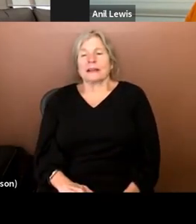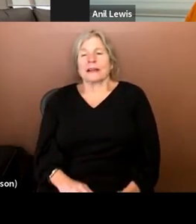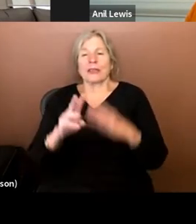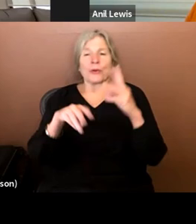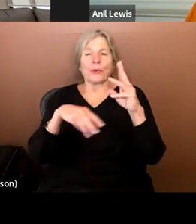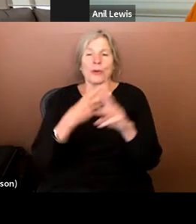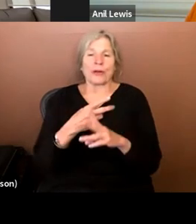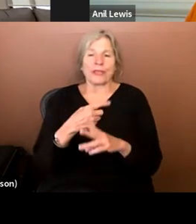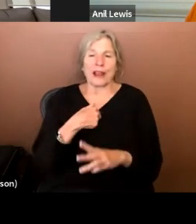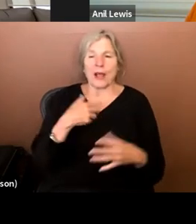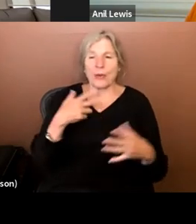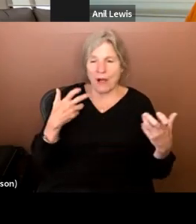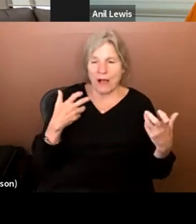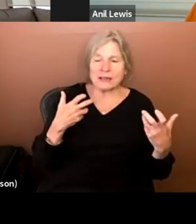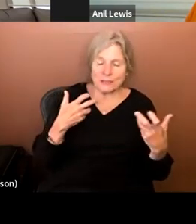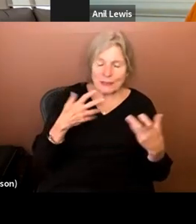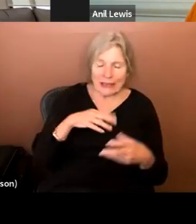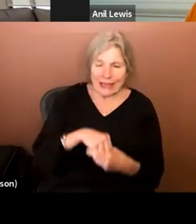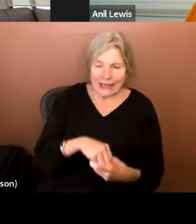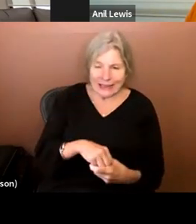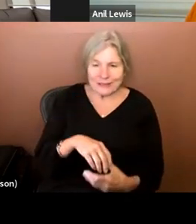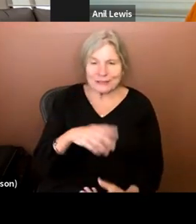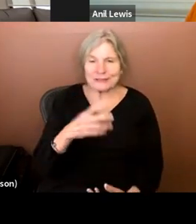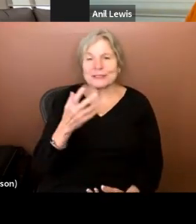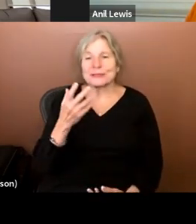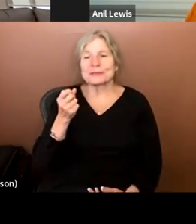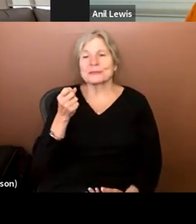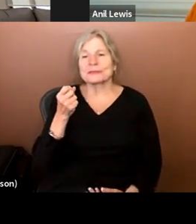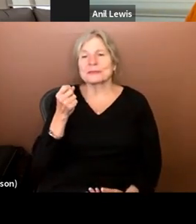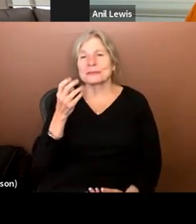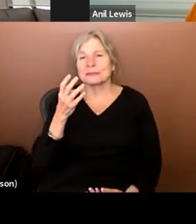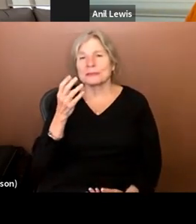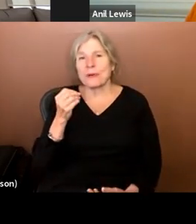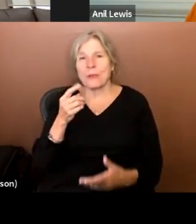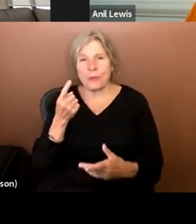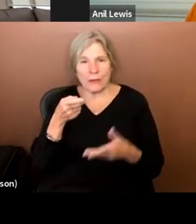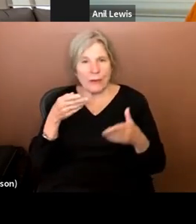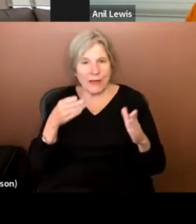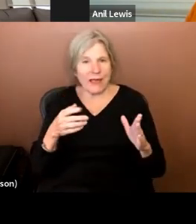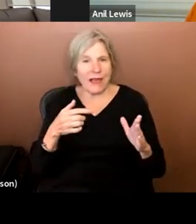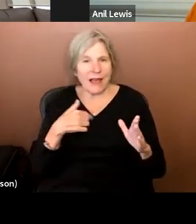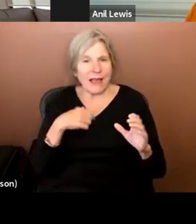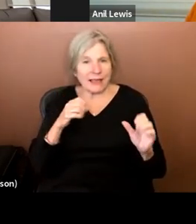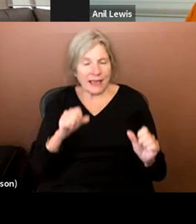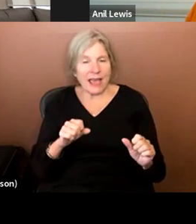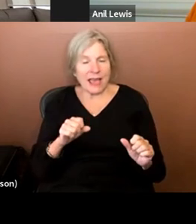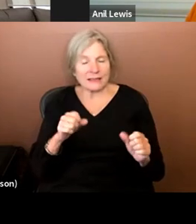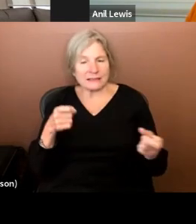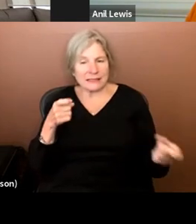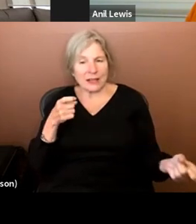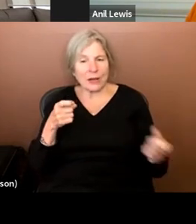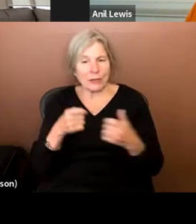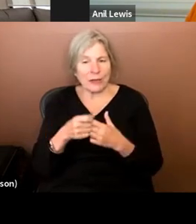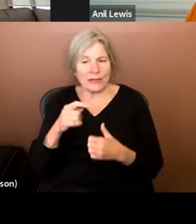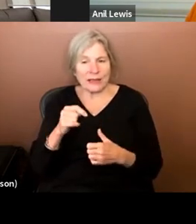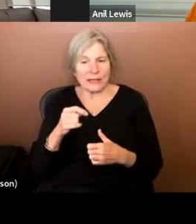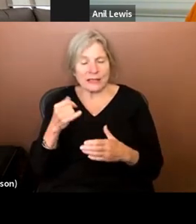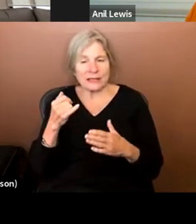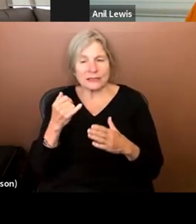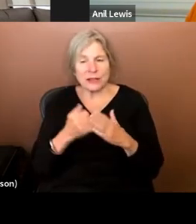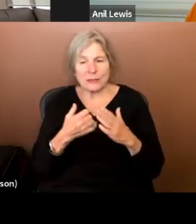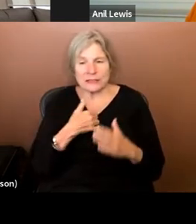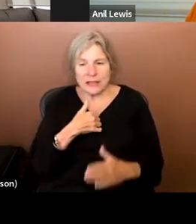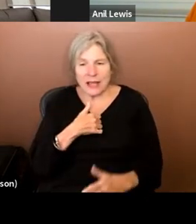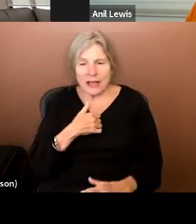world that I necessarily want to be in. And so one way in which I think I can deal with that is drawing myself,